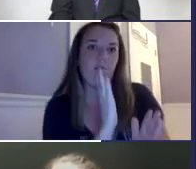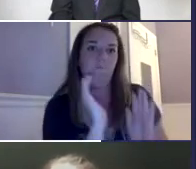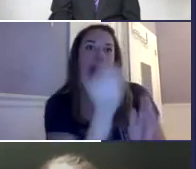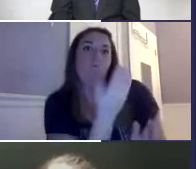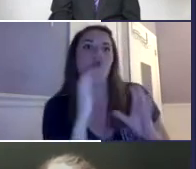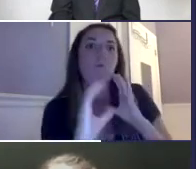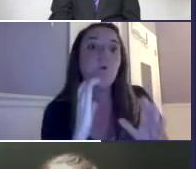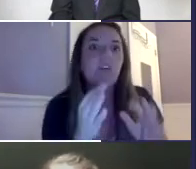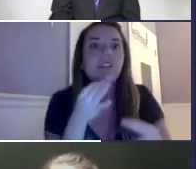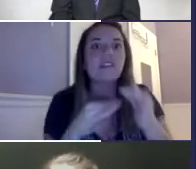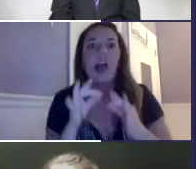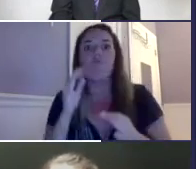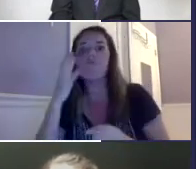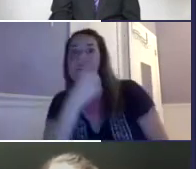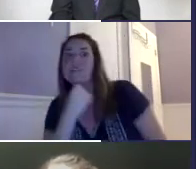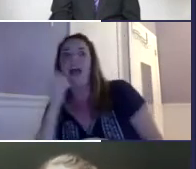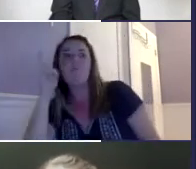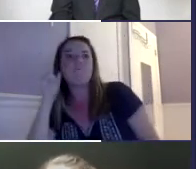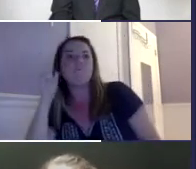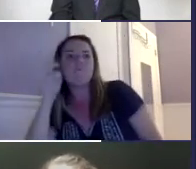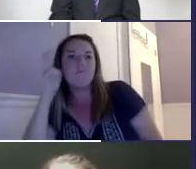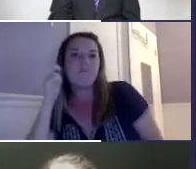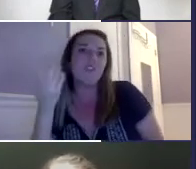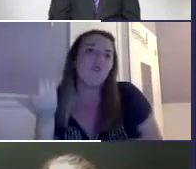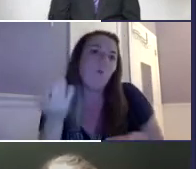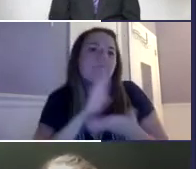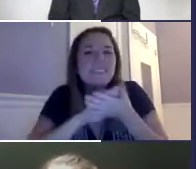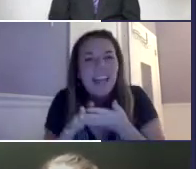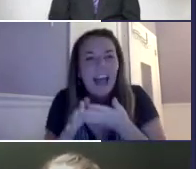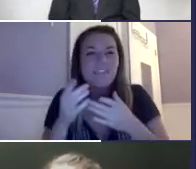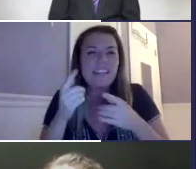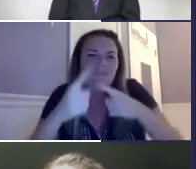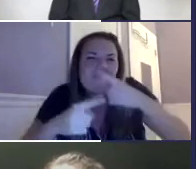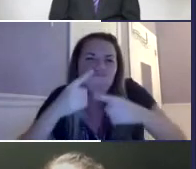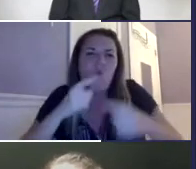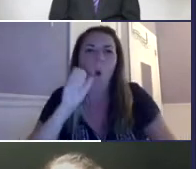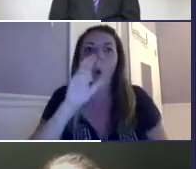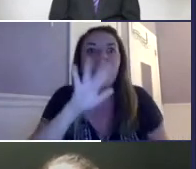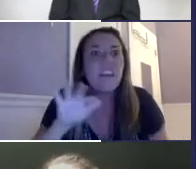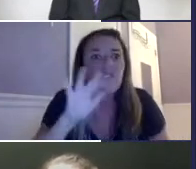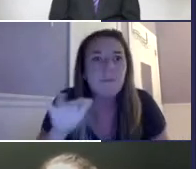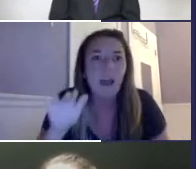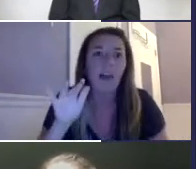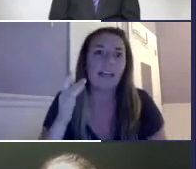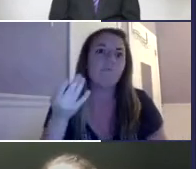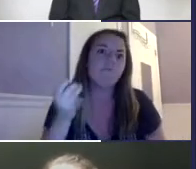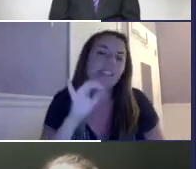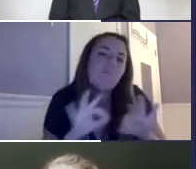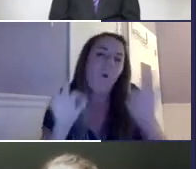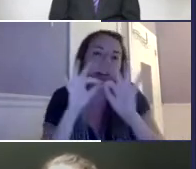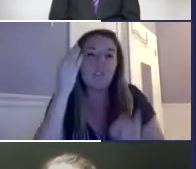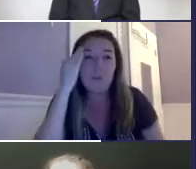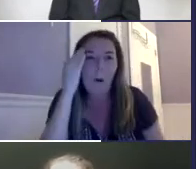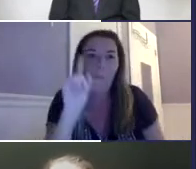included and involved in our communication instead of missing out on what other people are hearing. So it's really nice just to have that basic